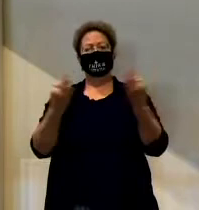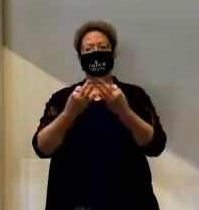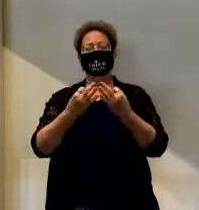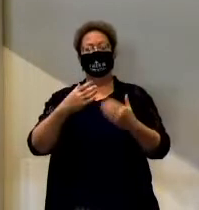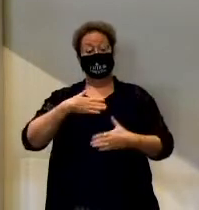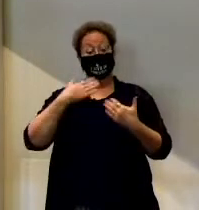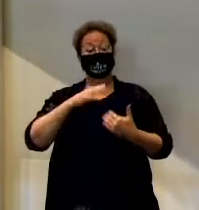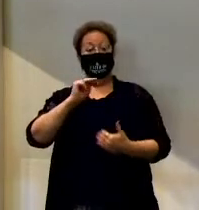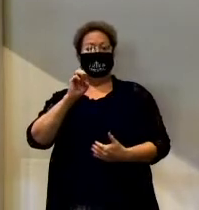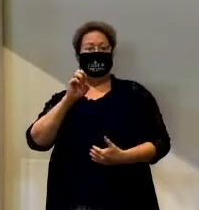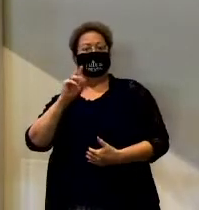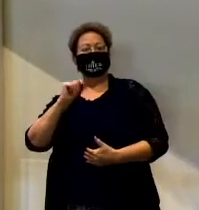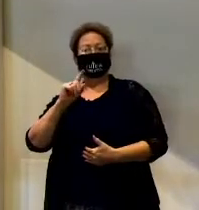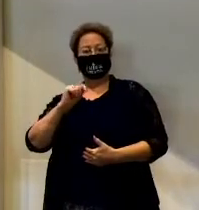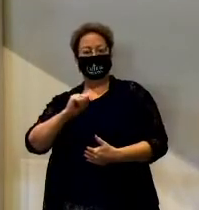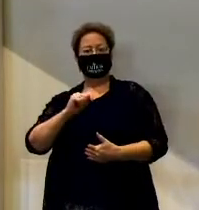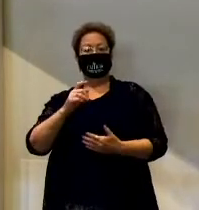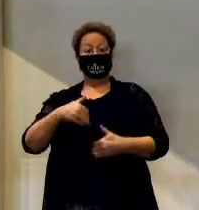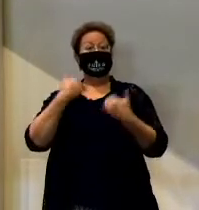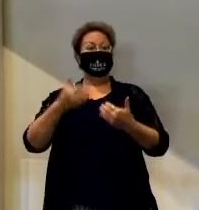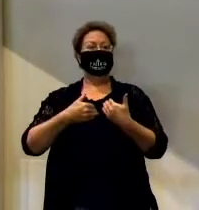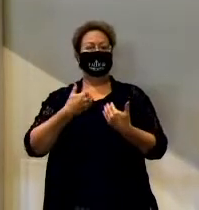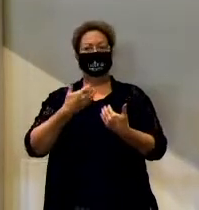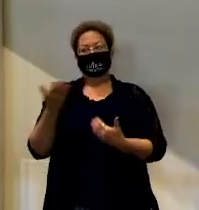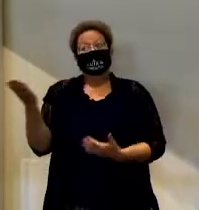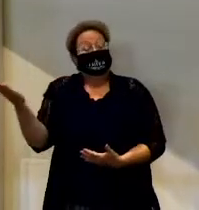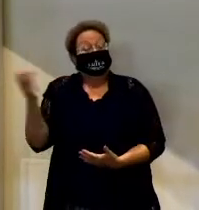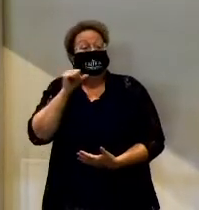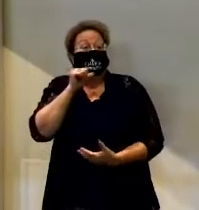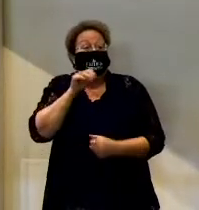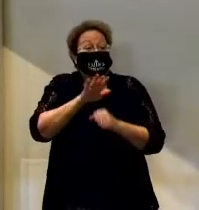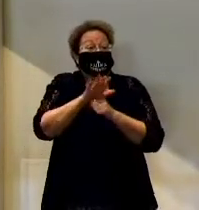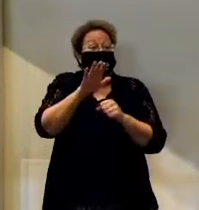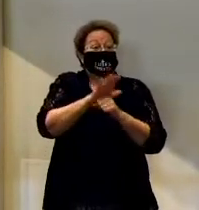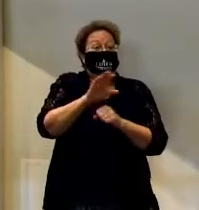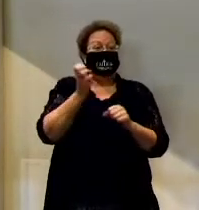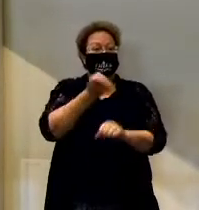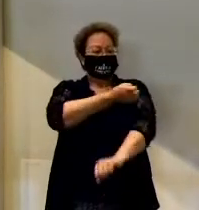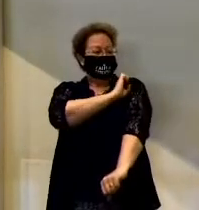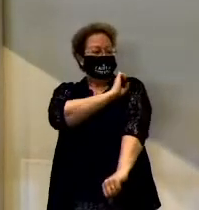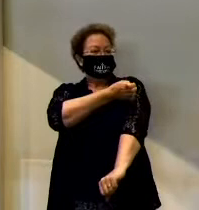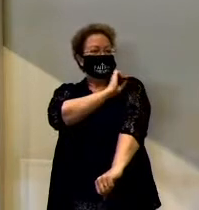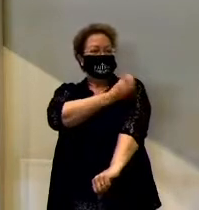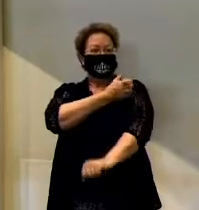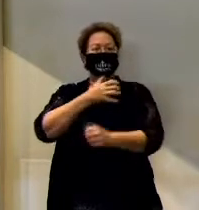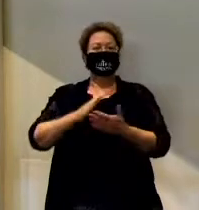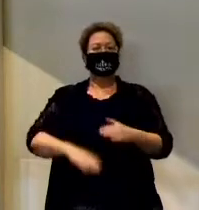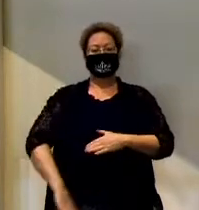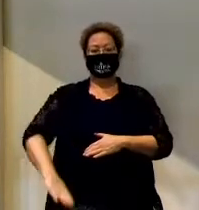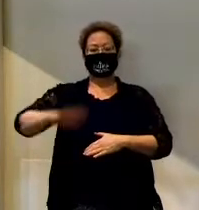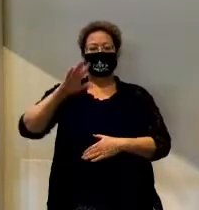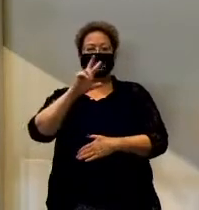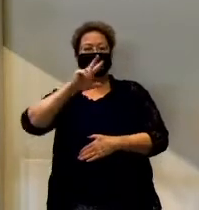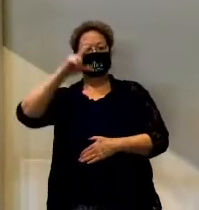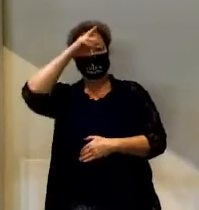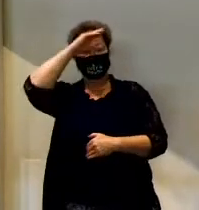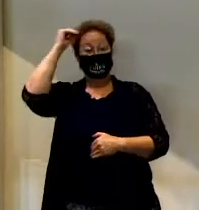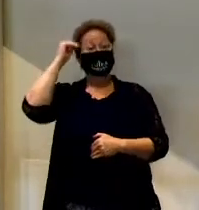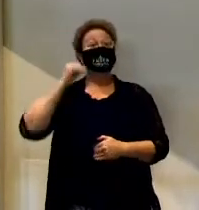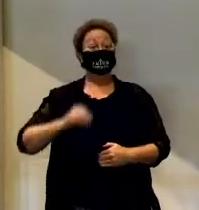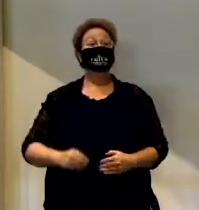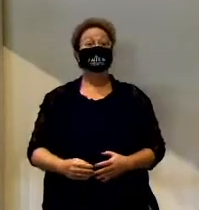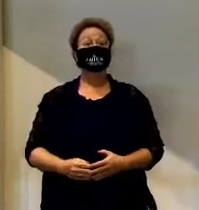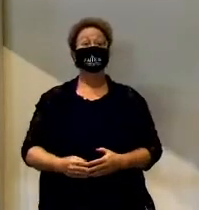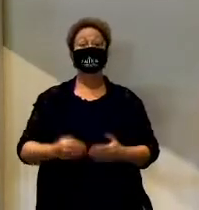young, because I'm not sure I'd have enough energy to raise three boys the way he and Katie are. As some of you